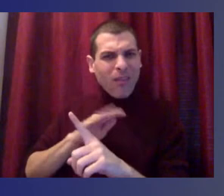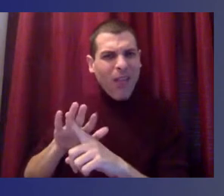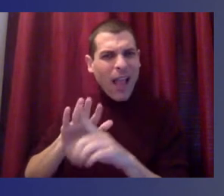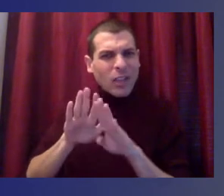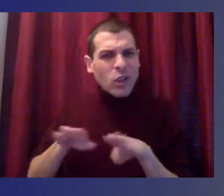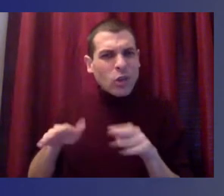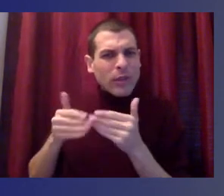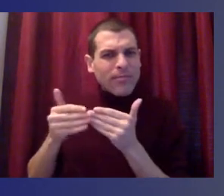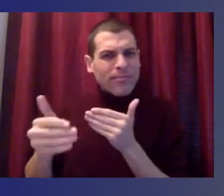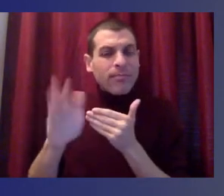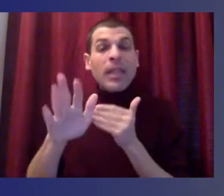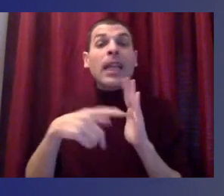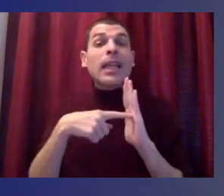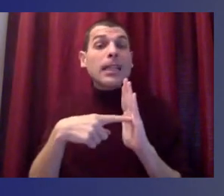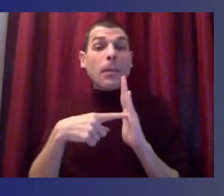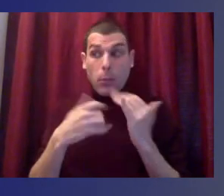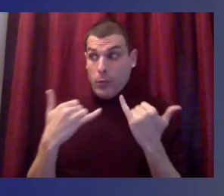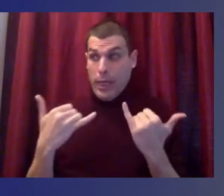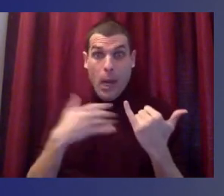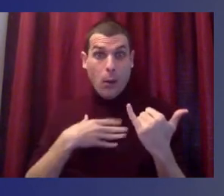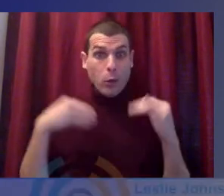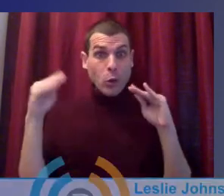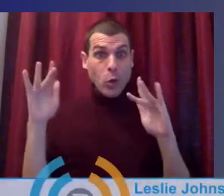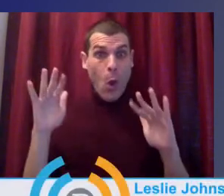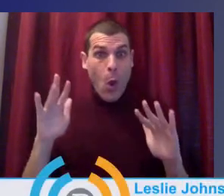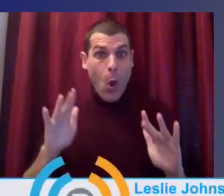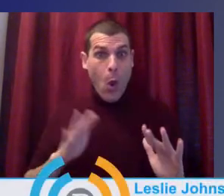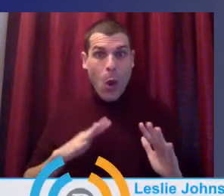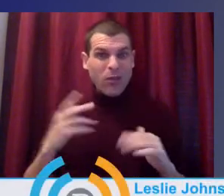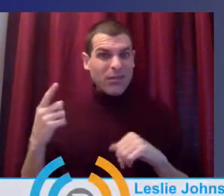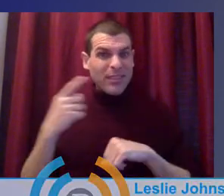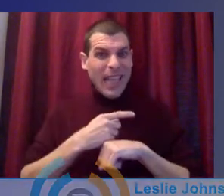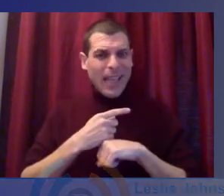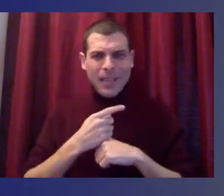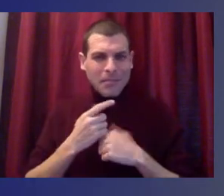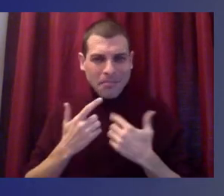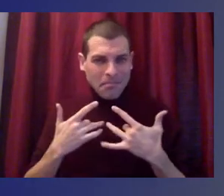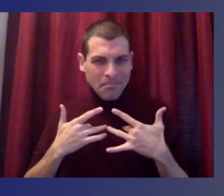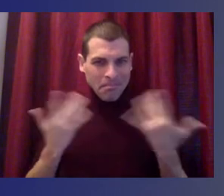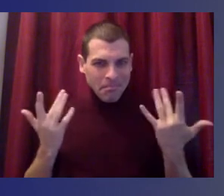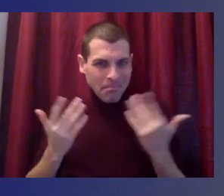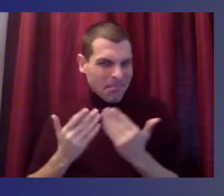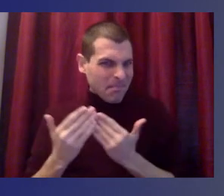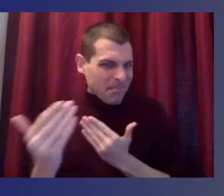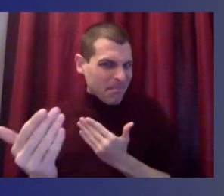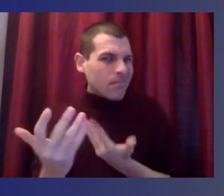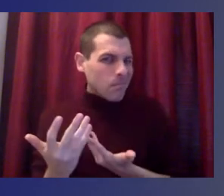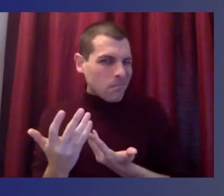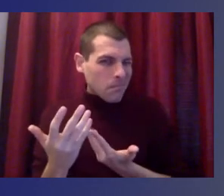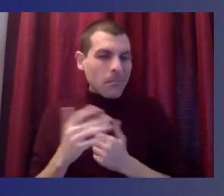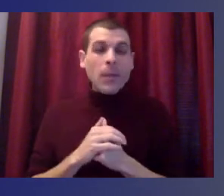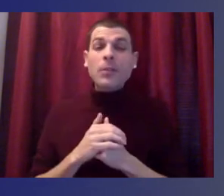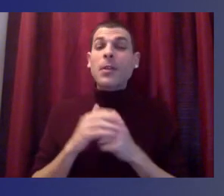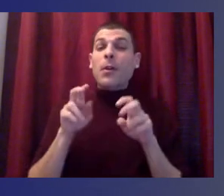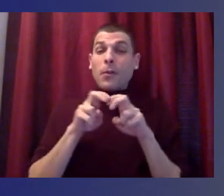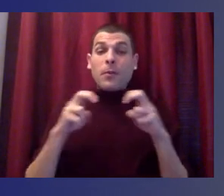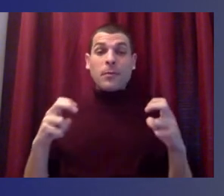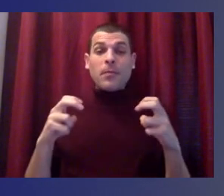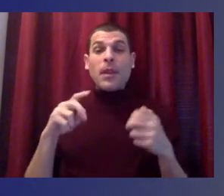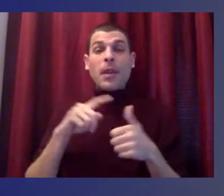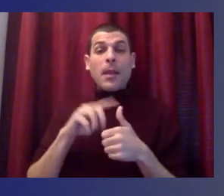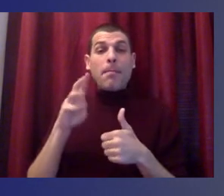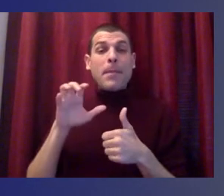handle snow days in the future? With that, I want to reintroduce our panelists. Today, we have Early Learning Director, Miriam